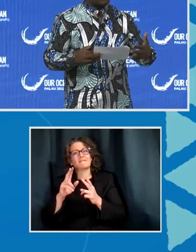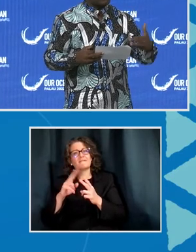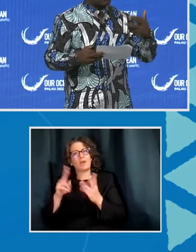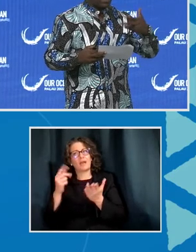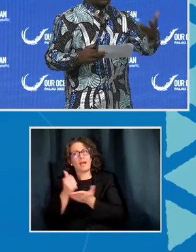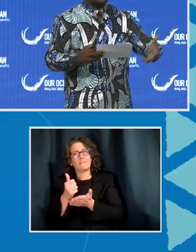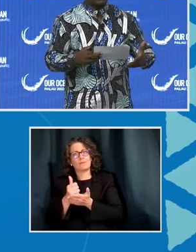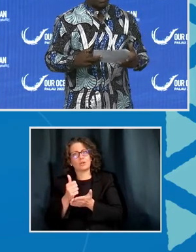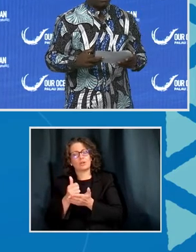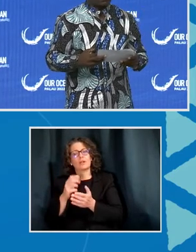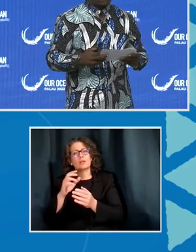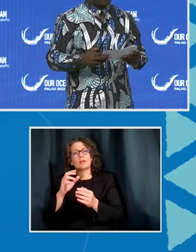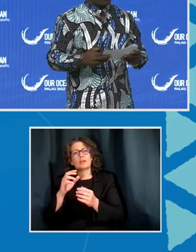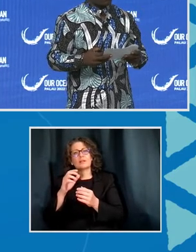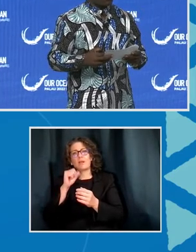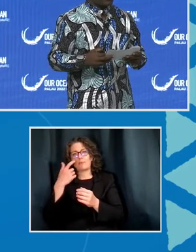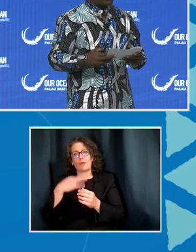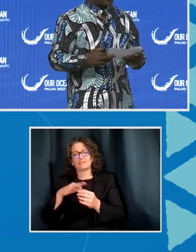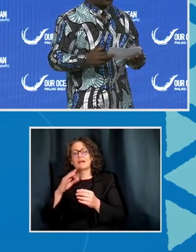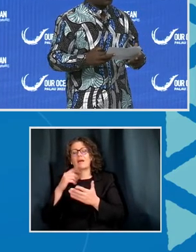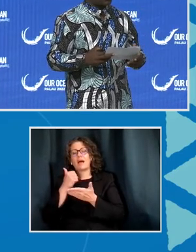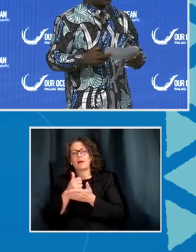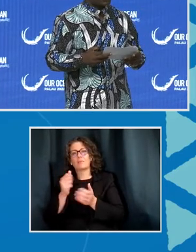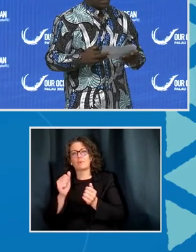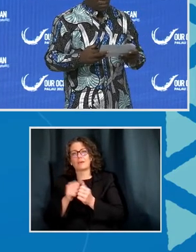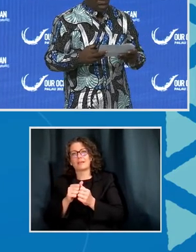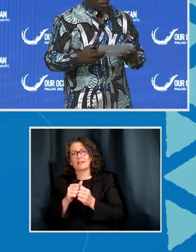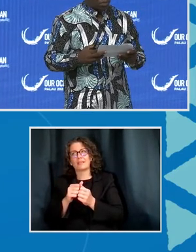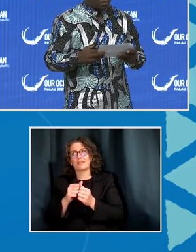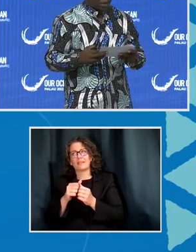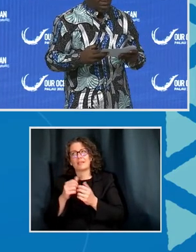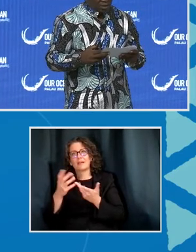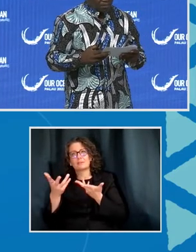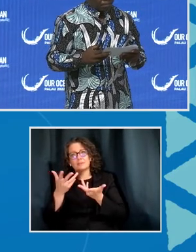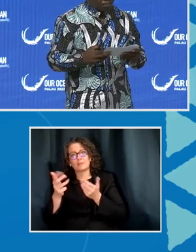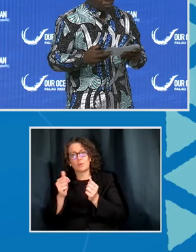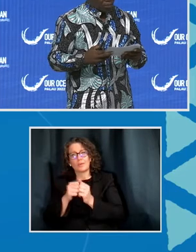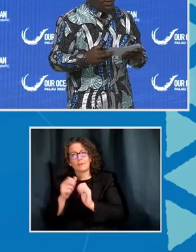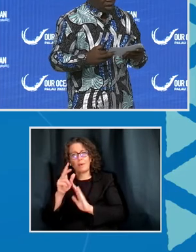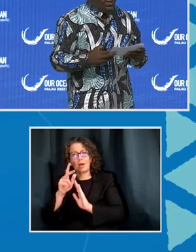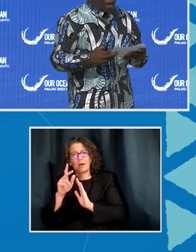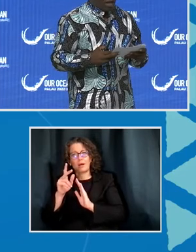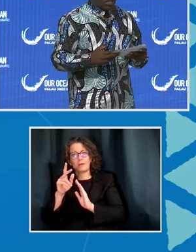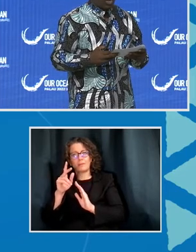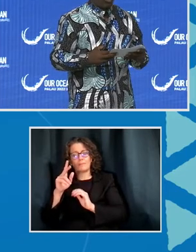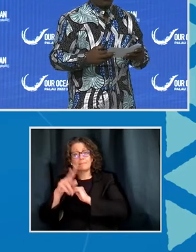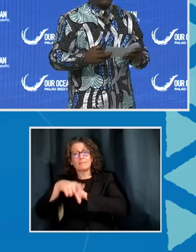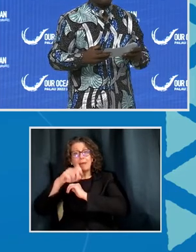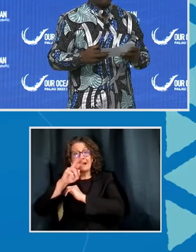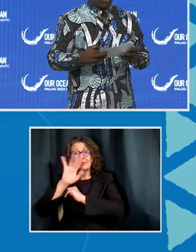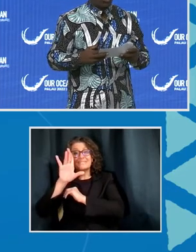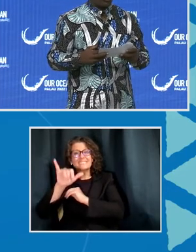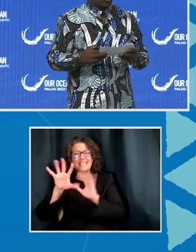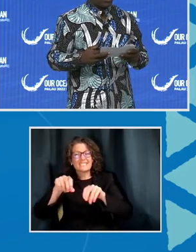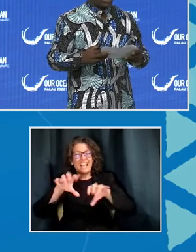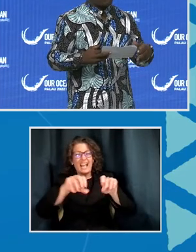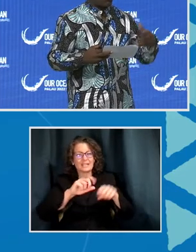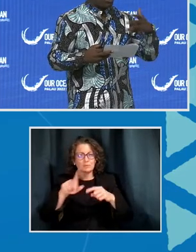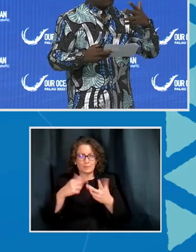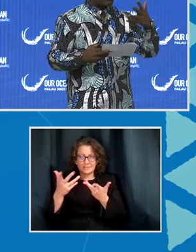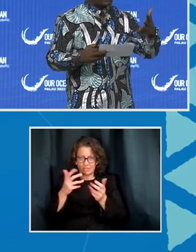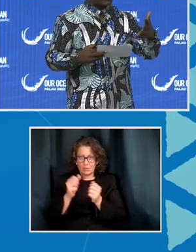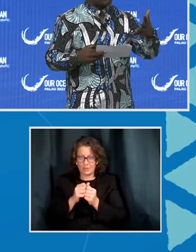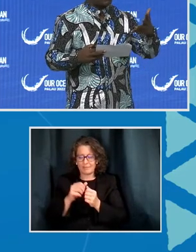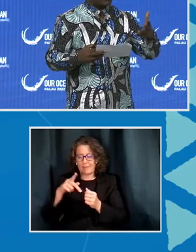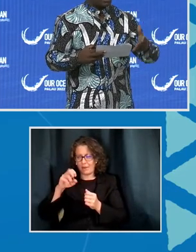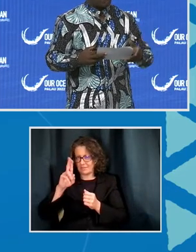predict the piracy attacks when it was to deal about piracy. And all industry also, they